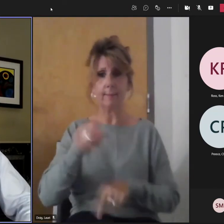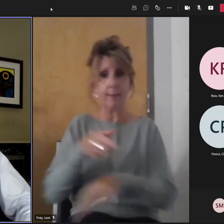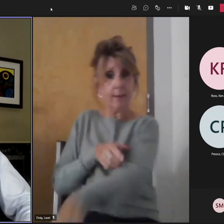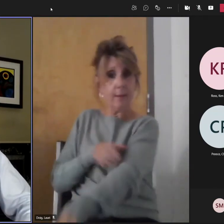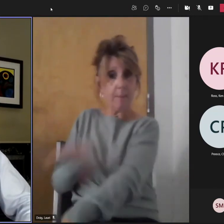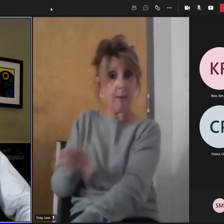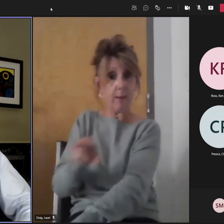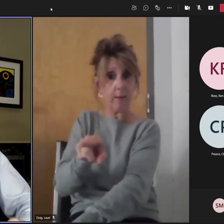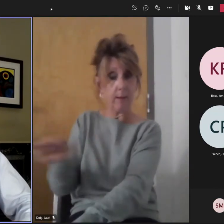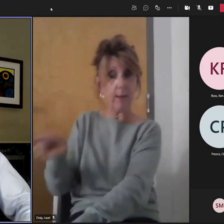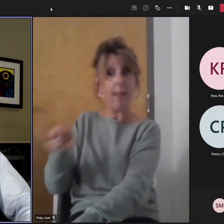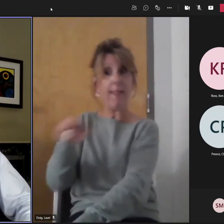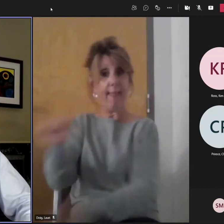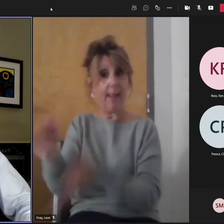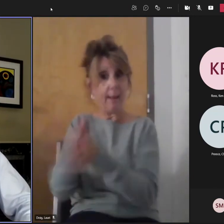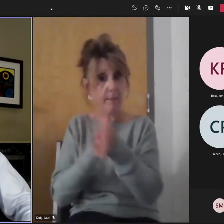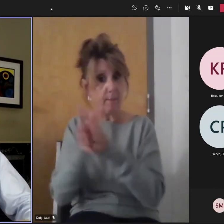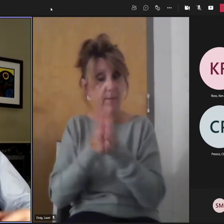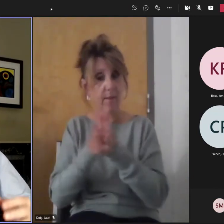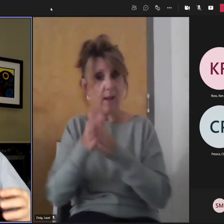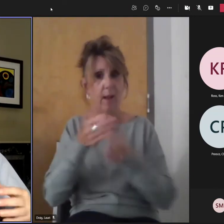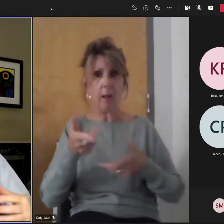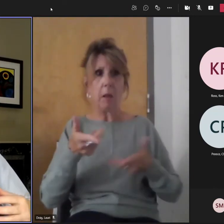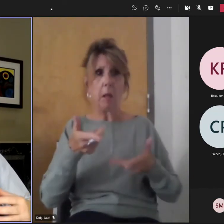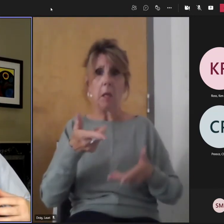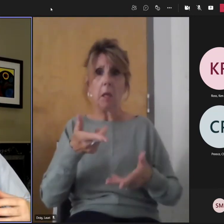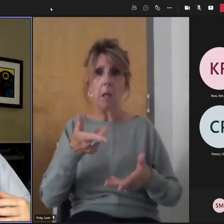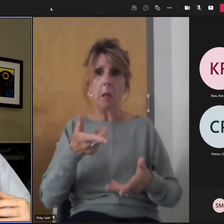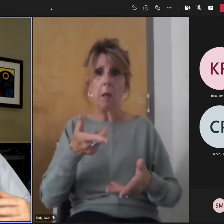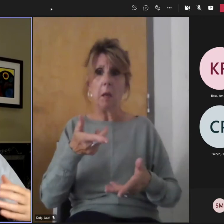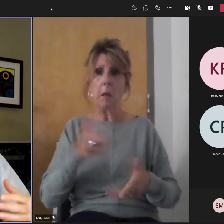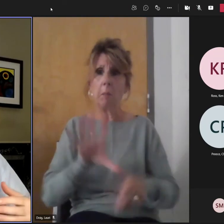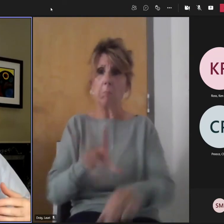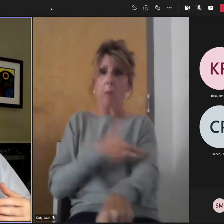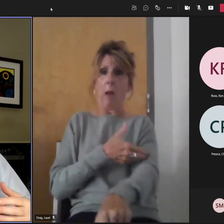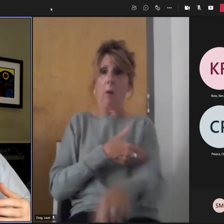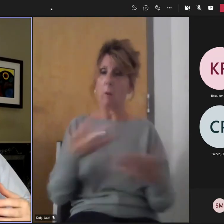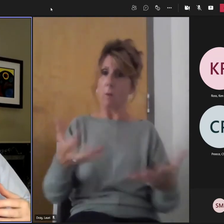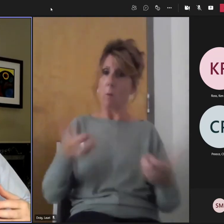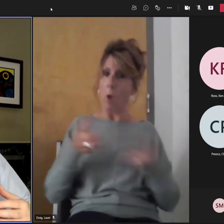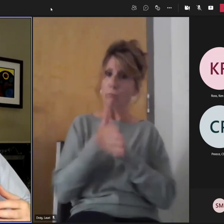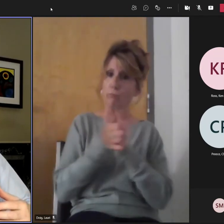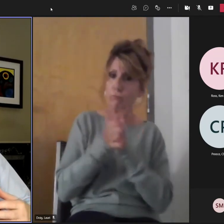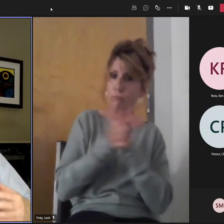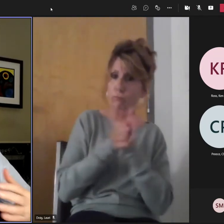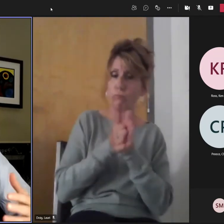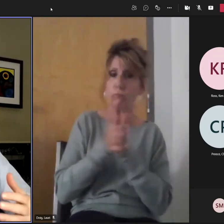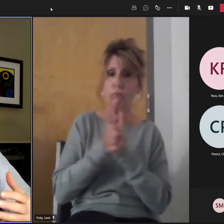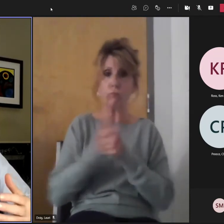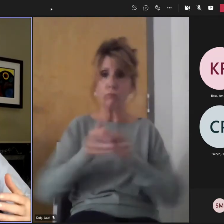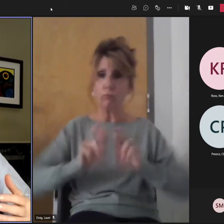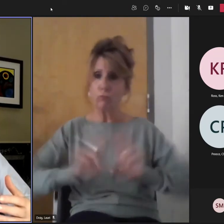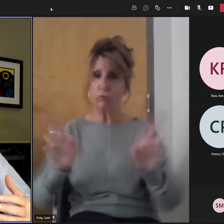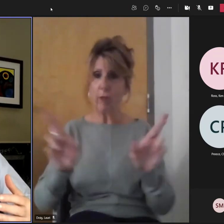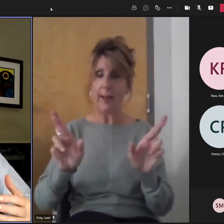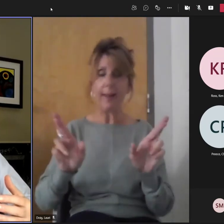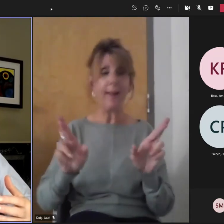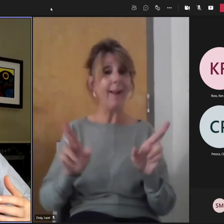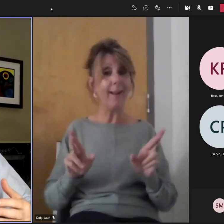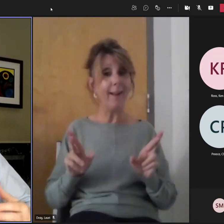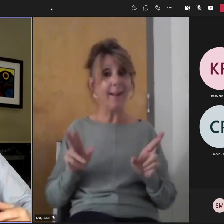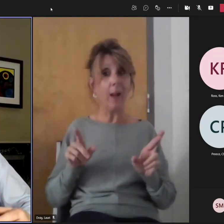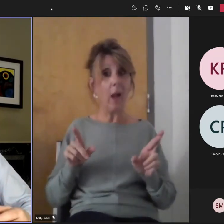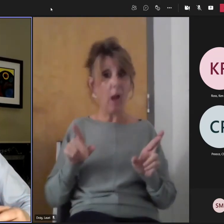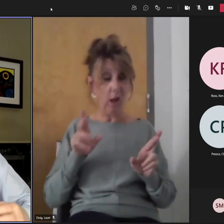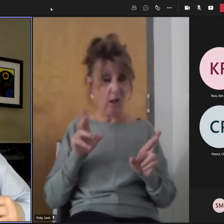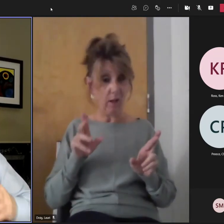you need students who want to be change makers. They don't necessarily are going to come to that, you know, on day one, although they come to